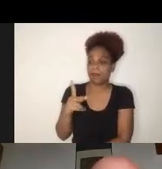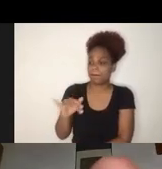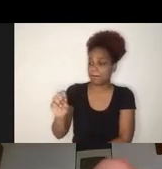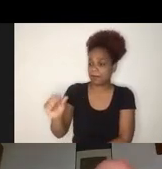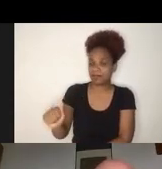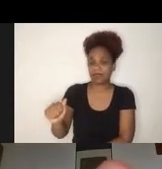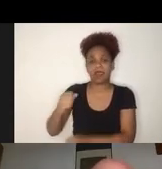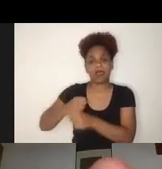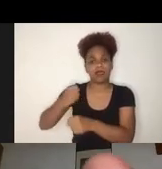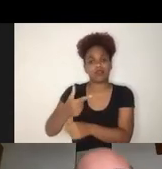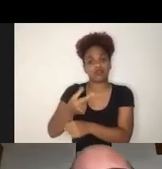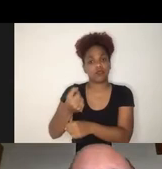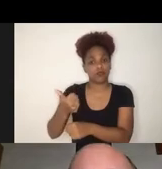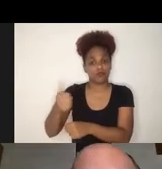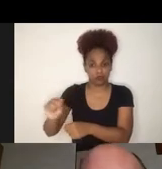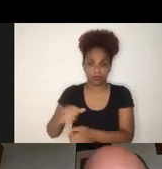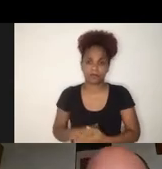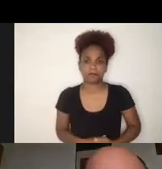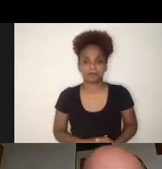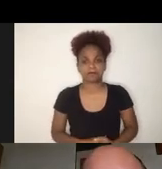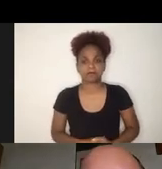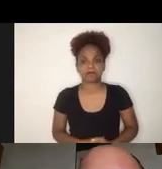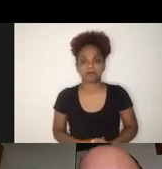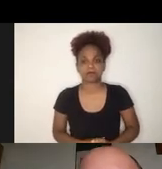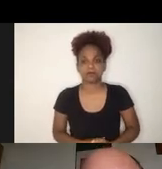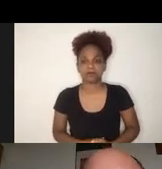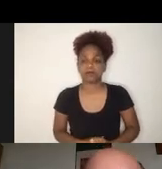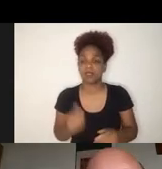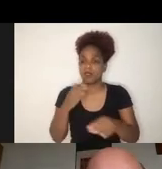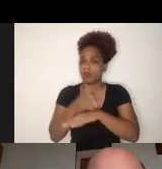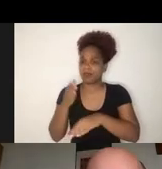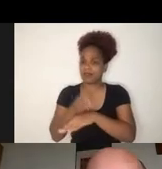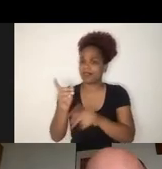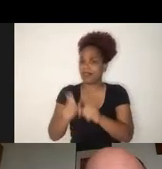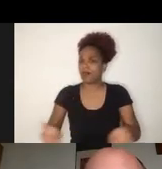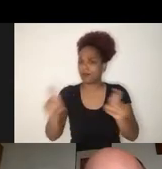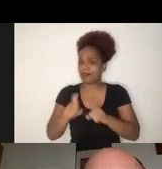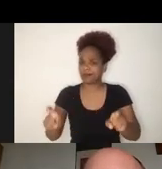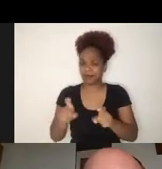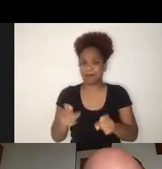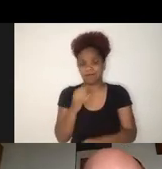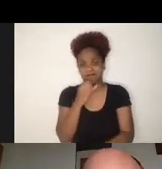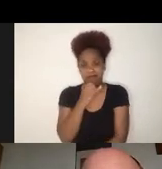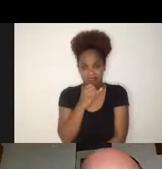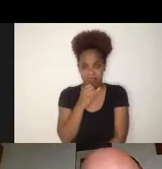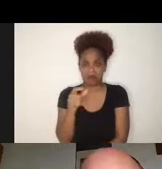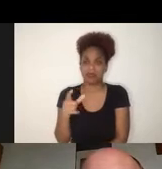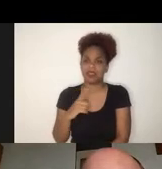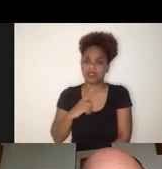The access to a computer to do schoolwork, either at home or at school.